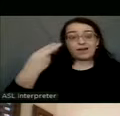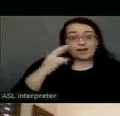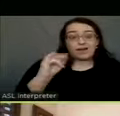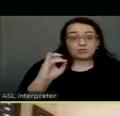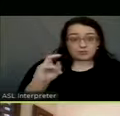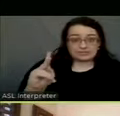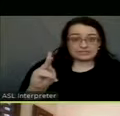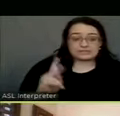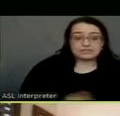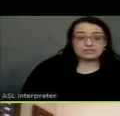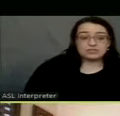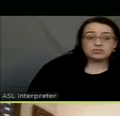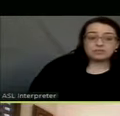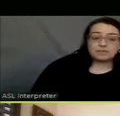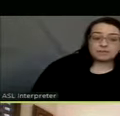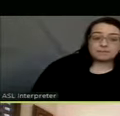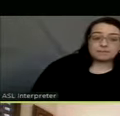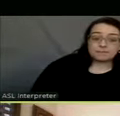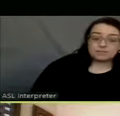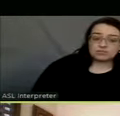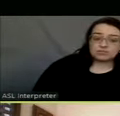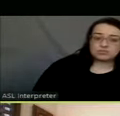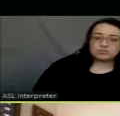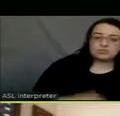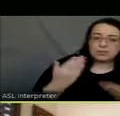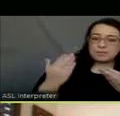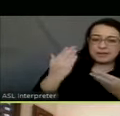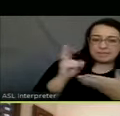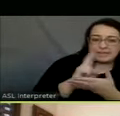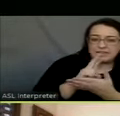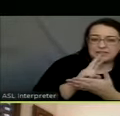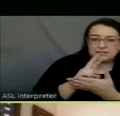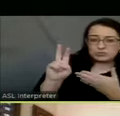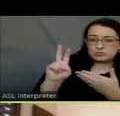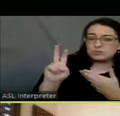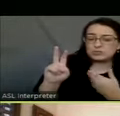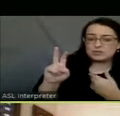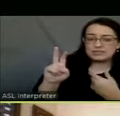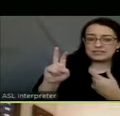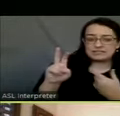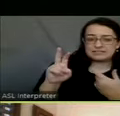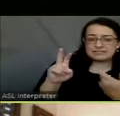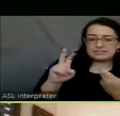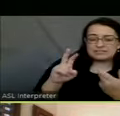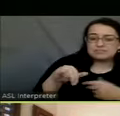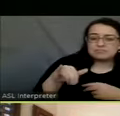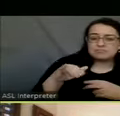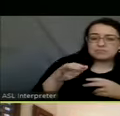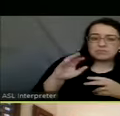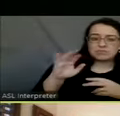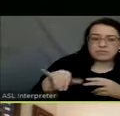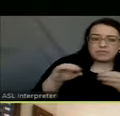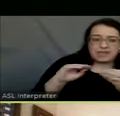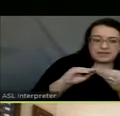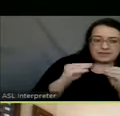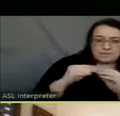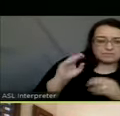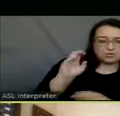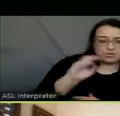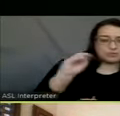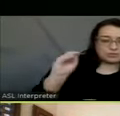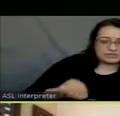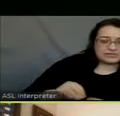Right. So I guess if maybe like in two weeks of just gathering that number of what that is on the percentage